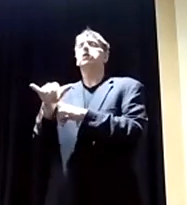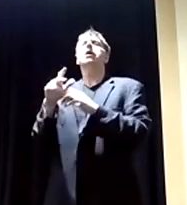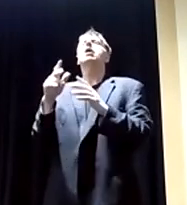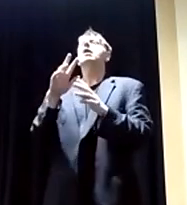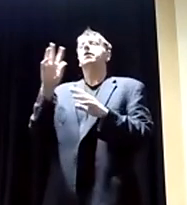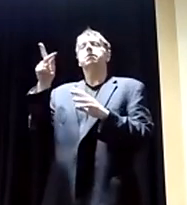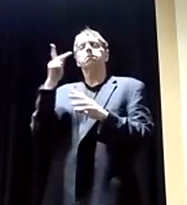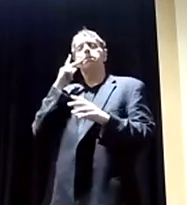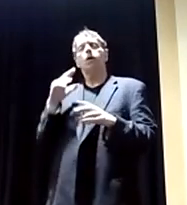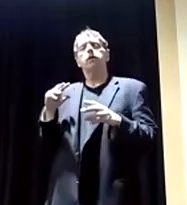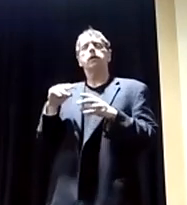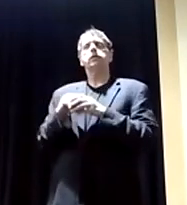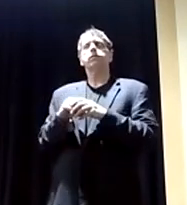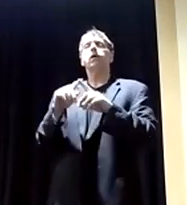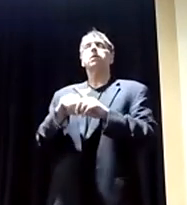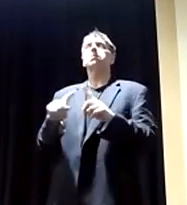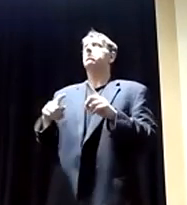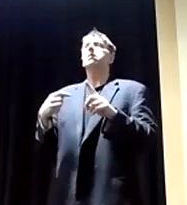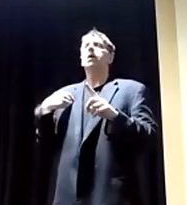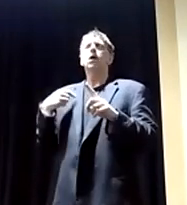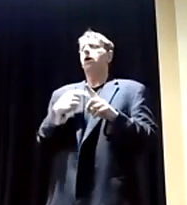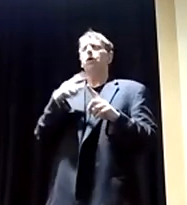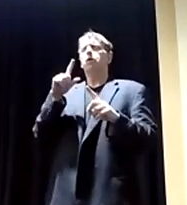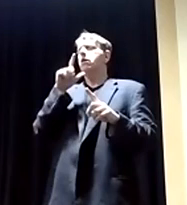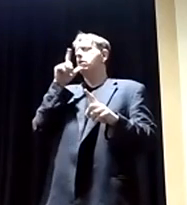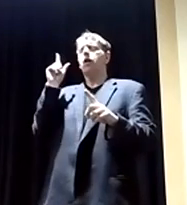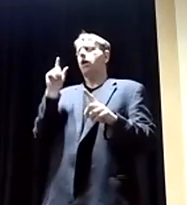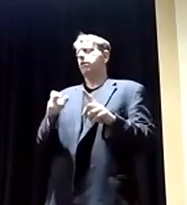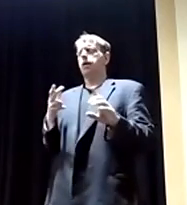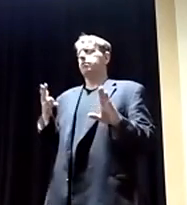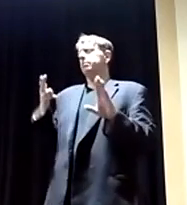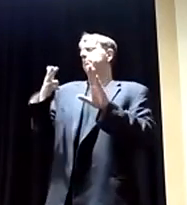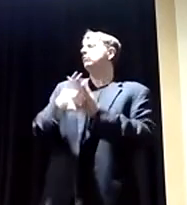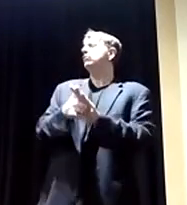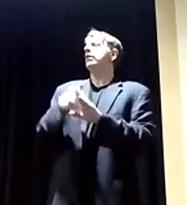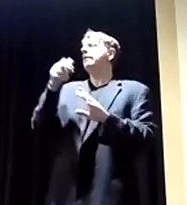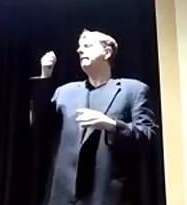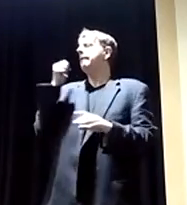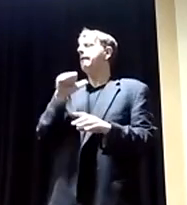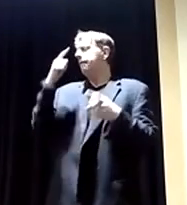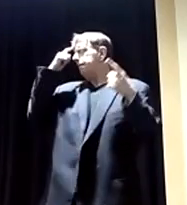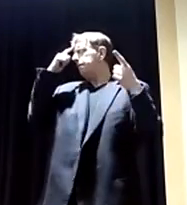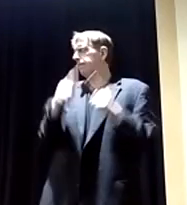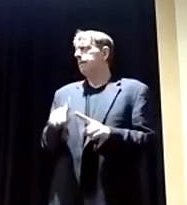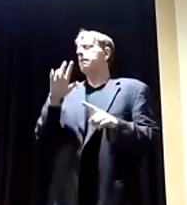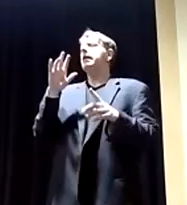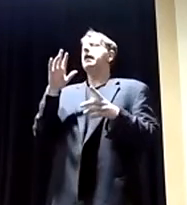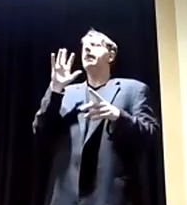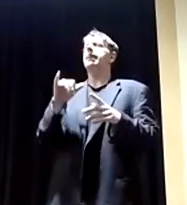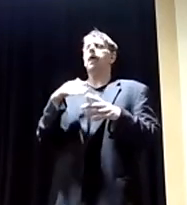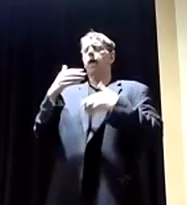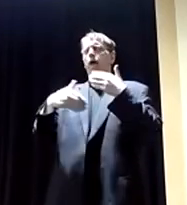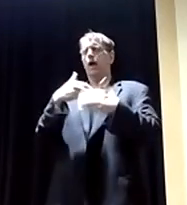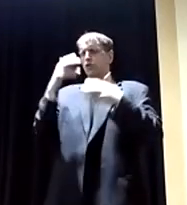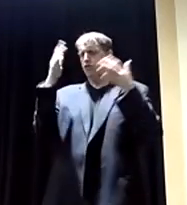think it's important that we not join treaties that we don't believe we can comply with, because that would make us look hypocritical. But I think on Paris, we have an